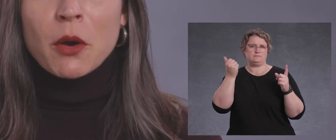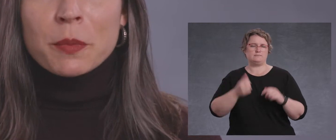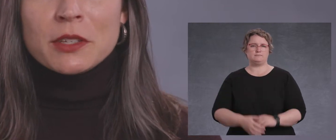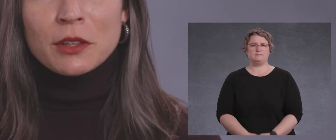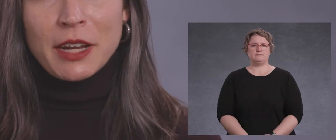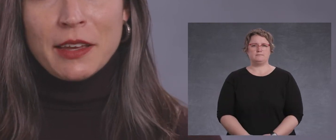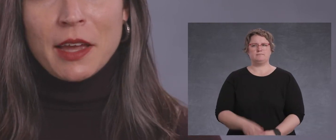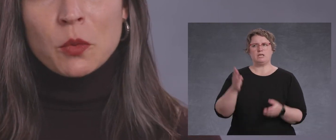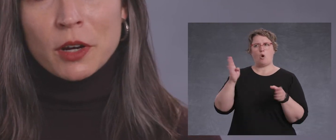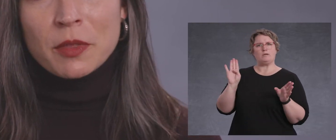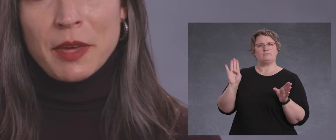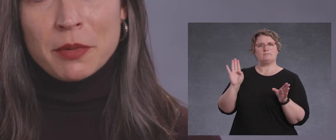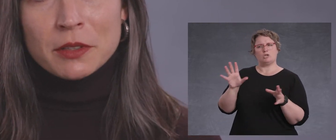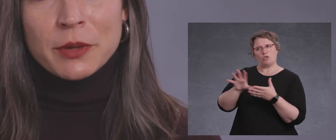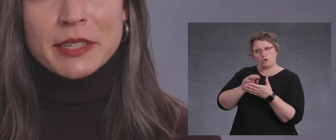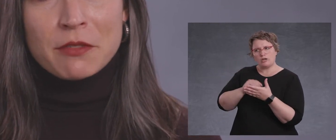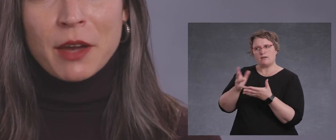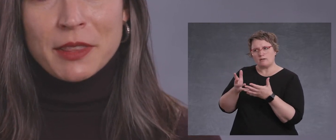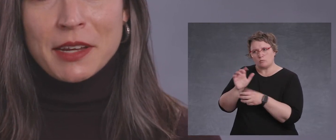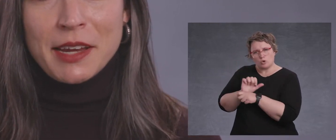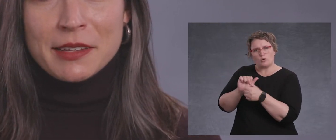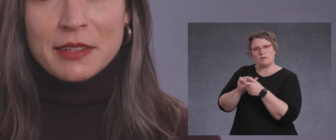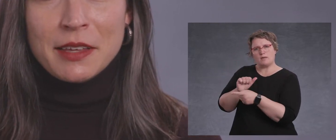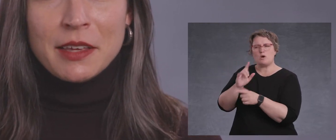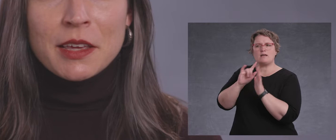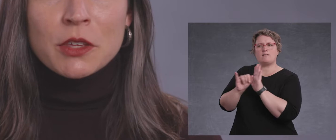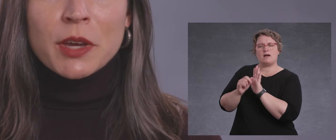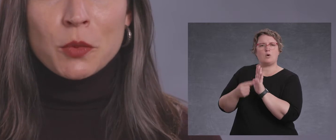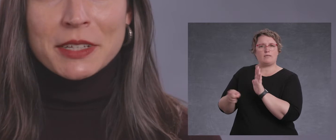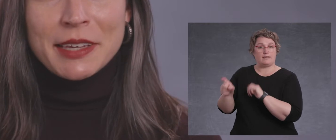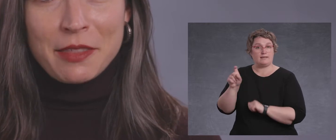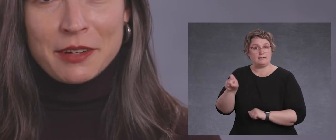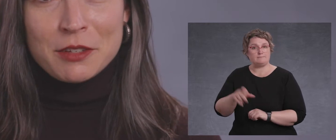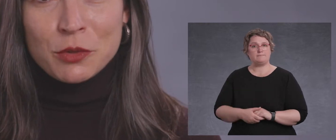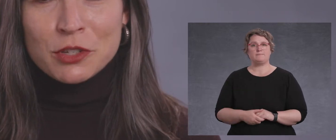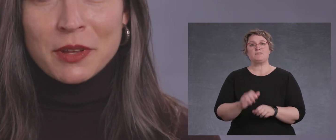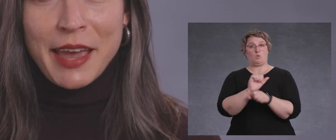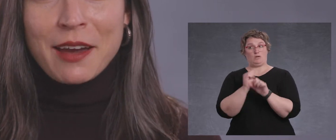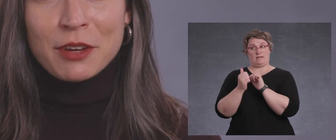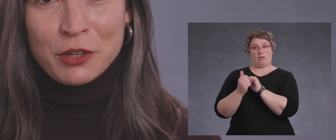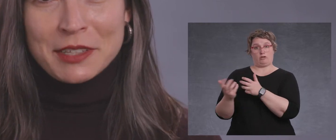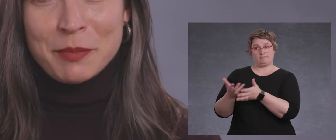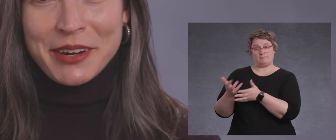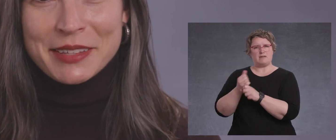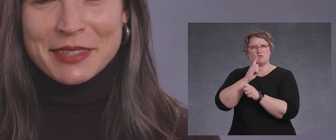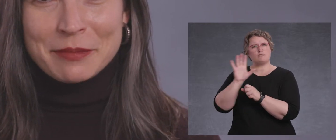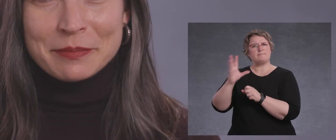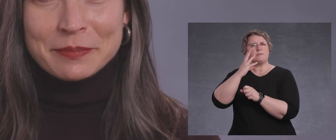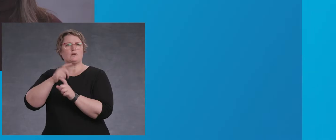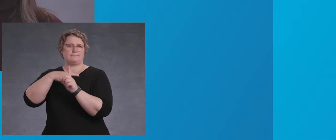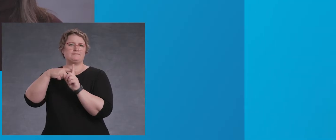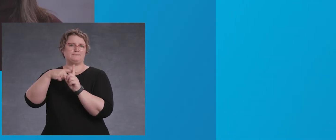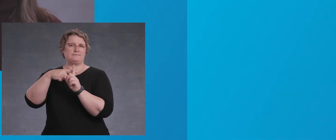Be open to learning and work with people to identify what they need. You can work together to ensure they have a good experience.